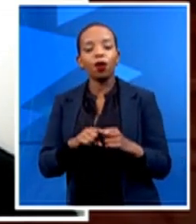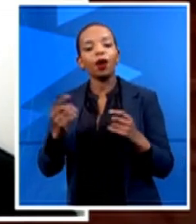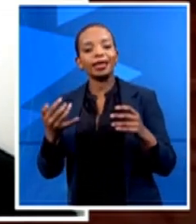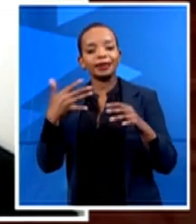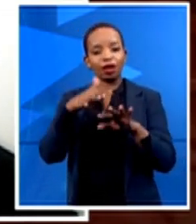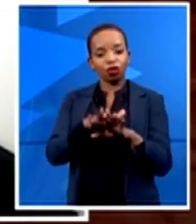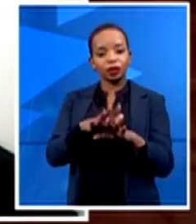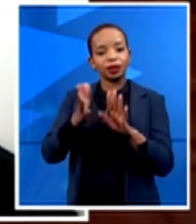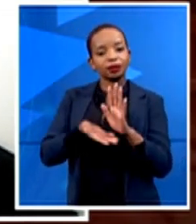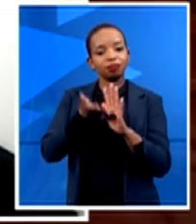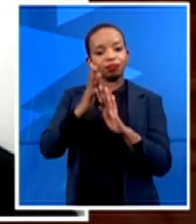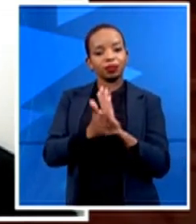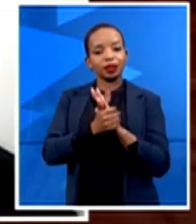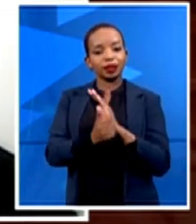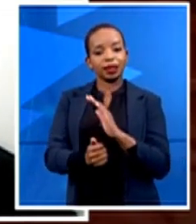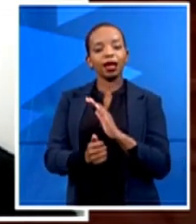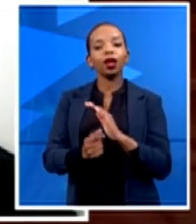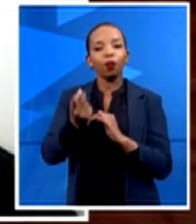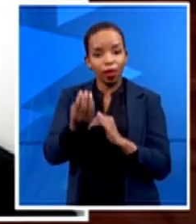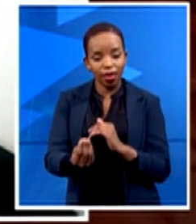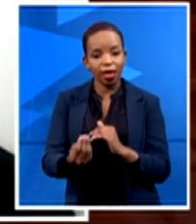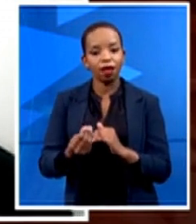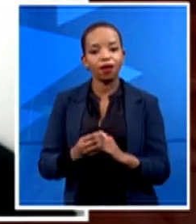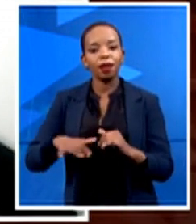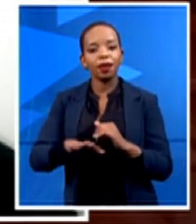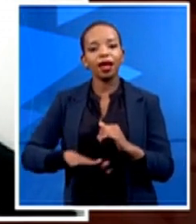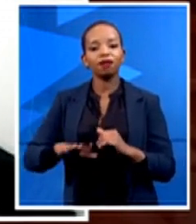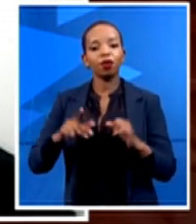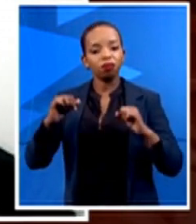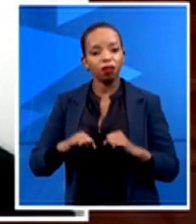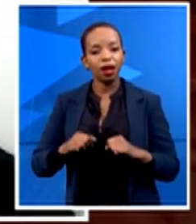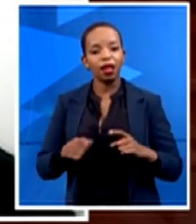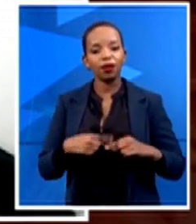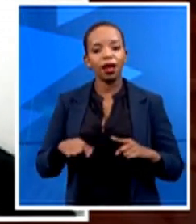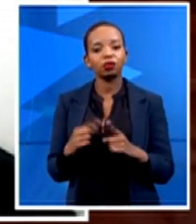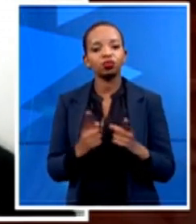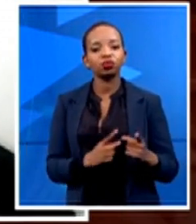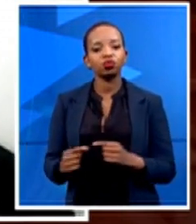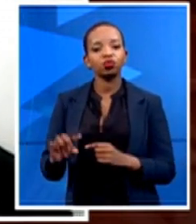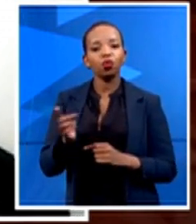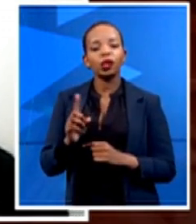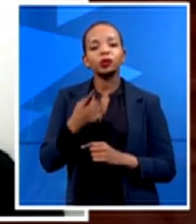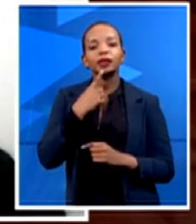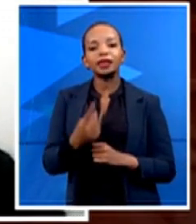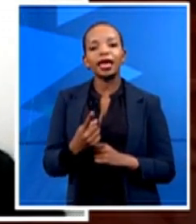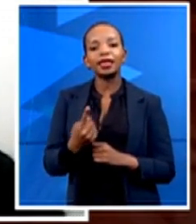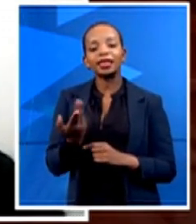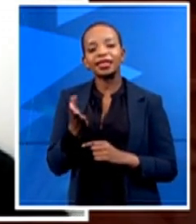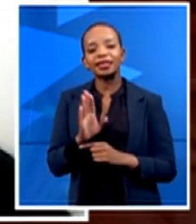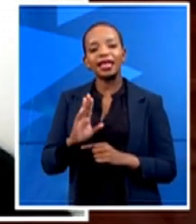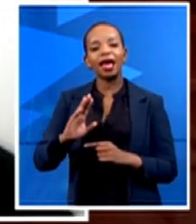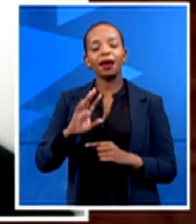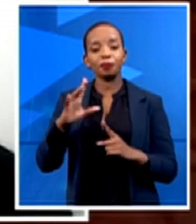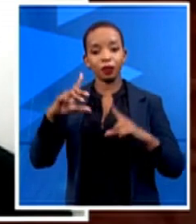for us to do what we call photorealistic scanning of your office, your